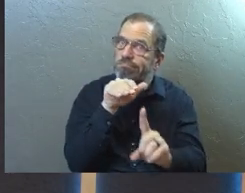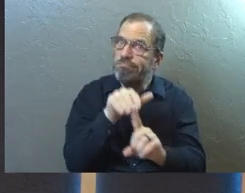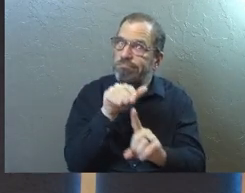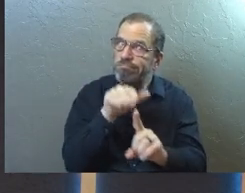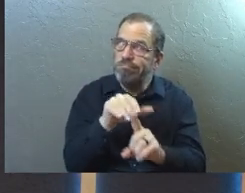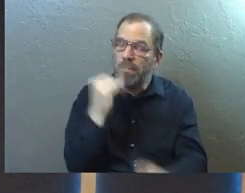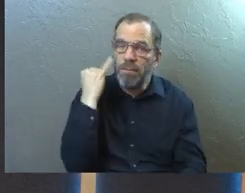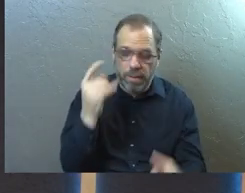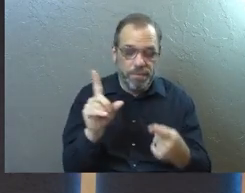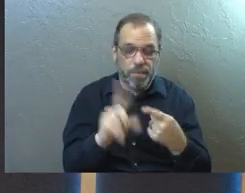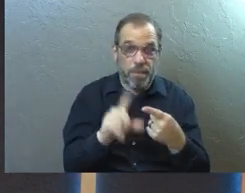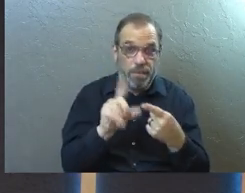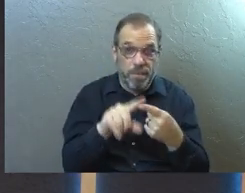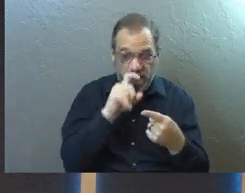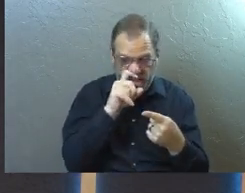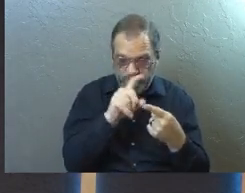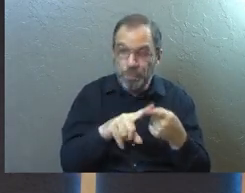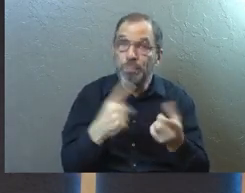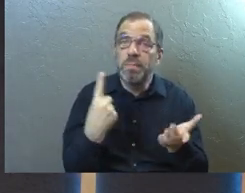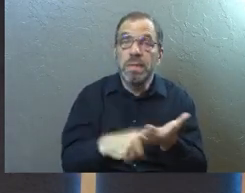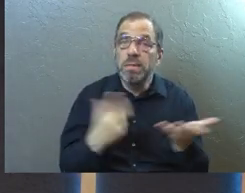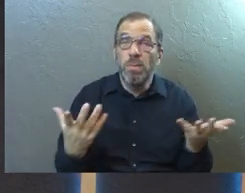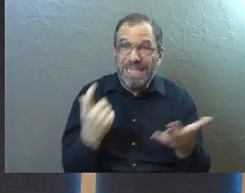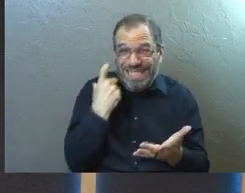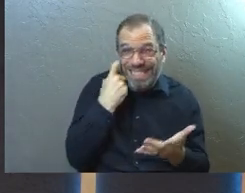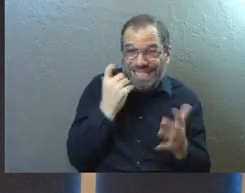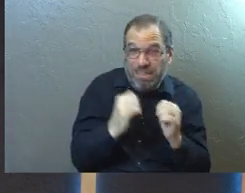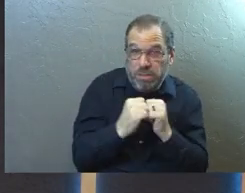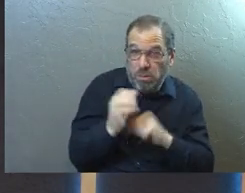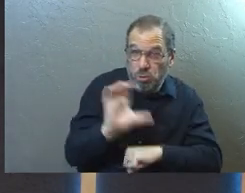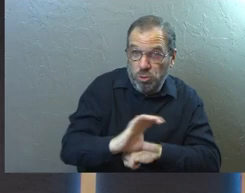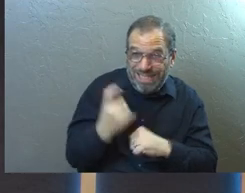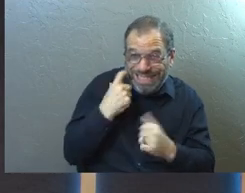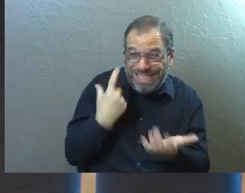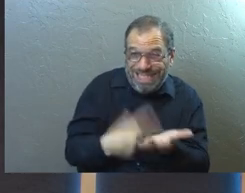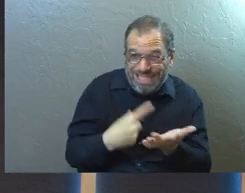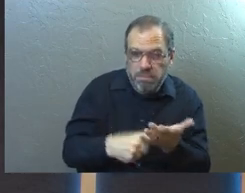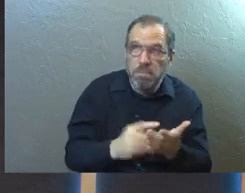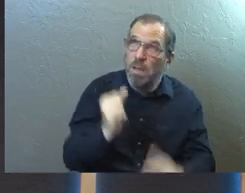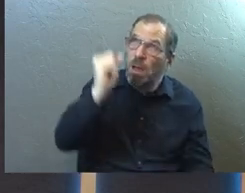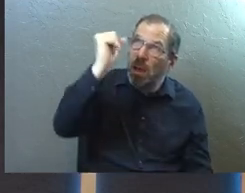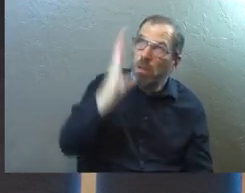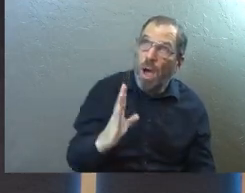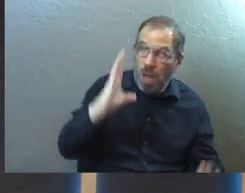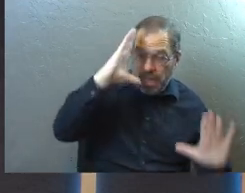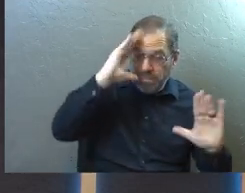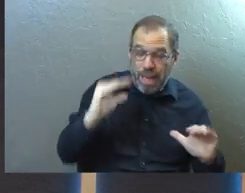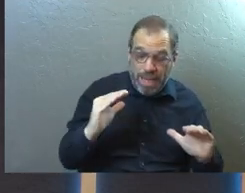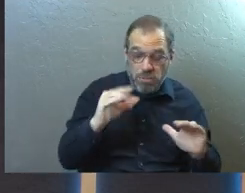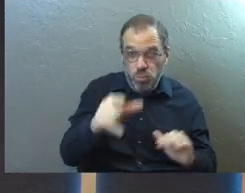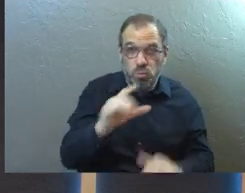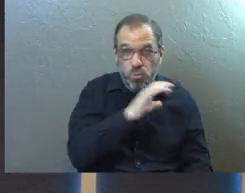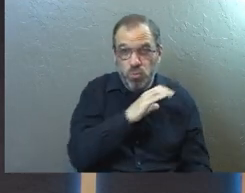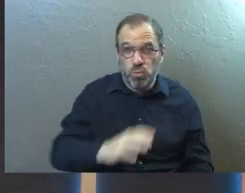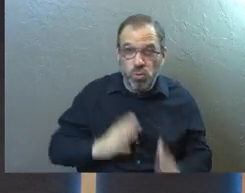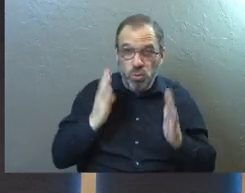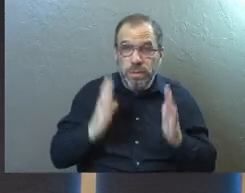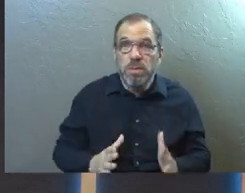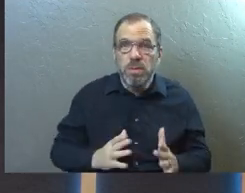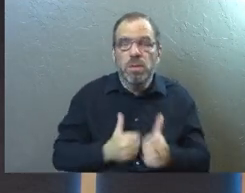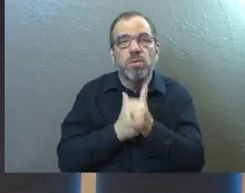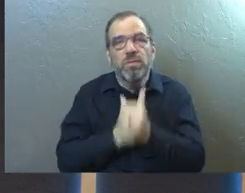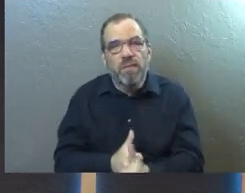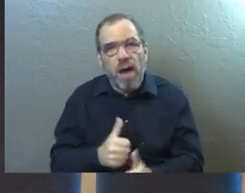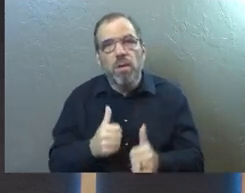ideas. The first thing that we've been talking about recently together as a church is that God expects Jesus followers to follow Jesus.